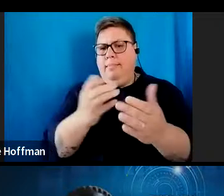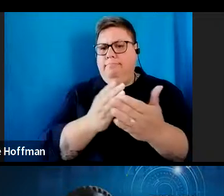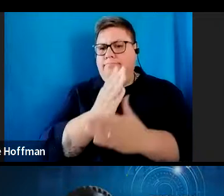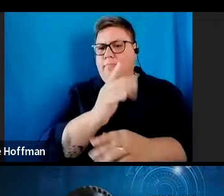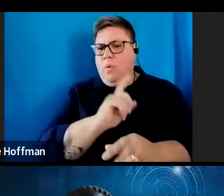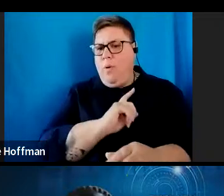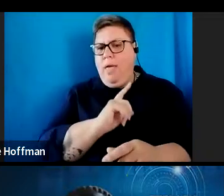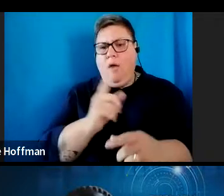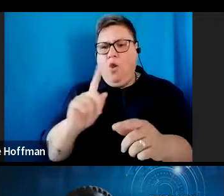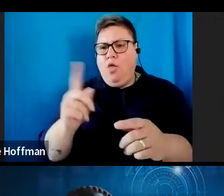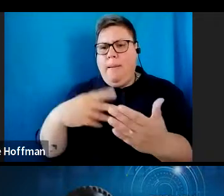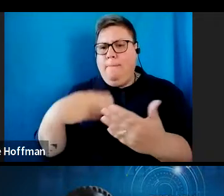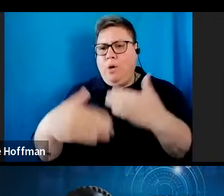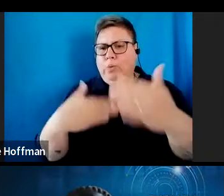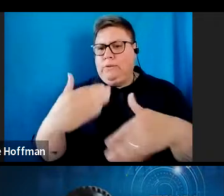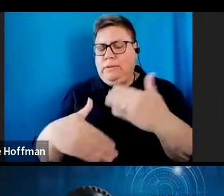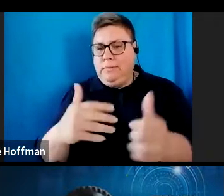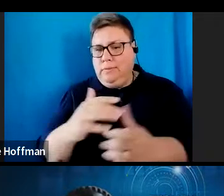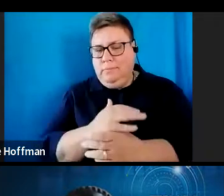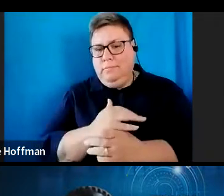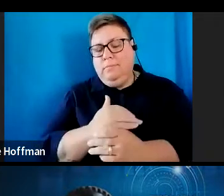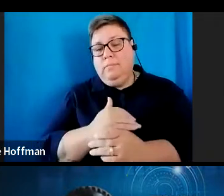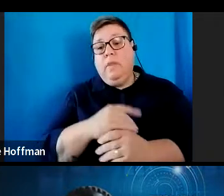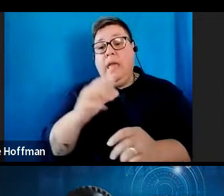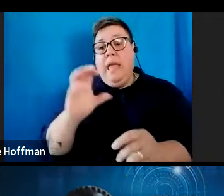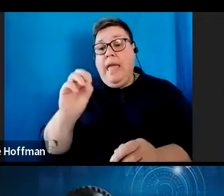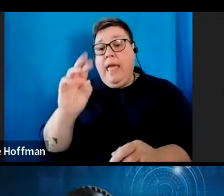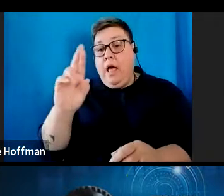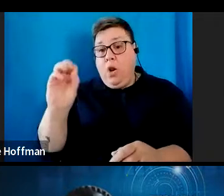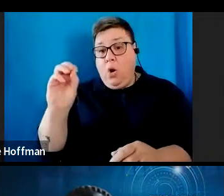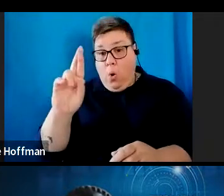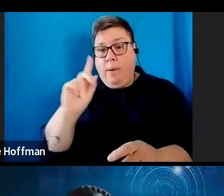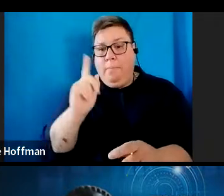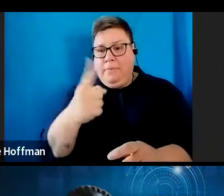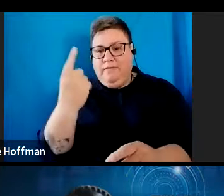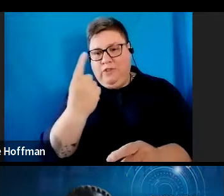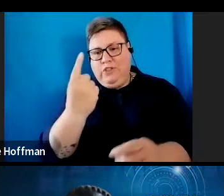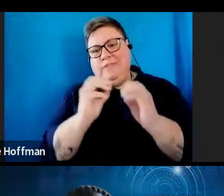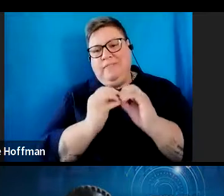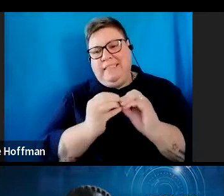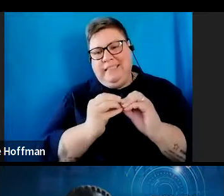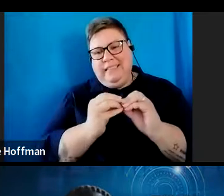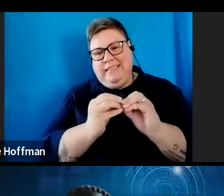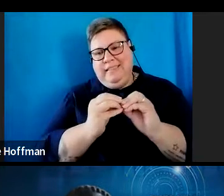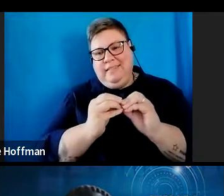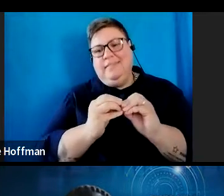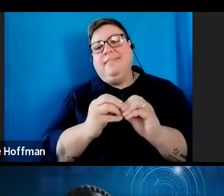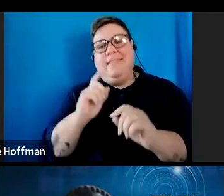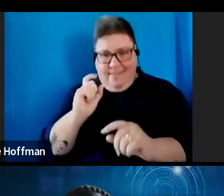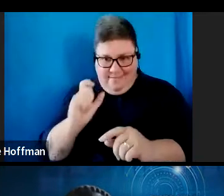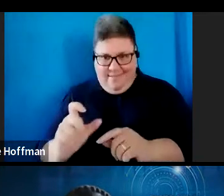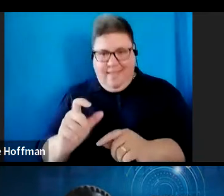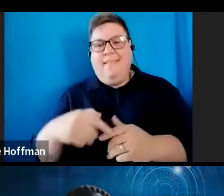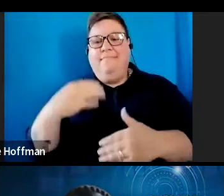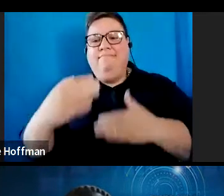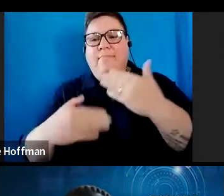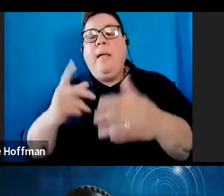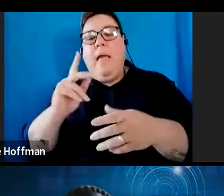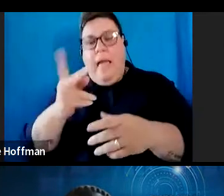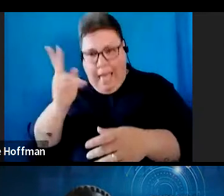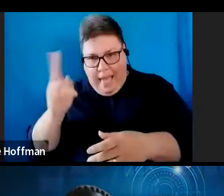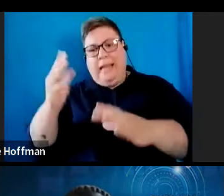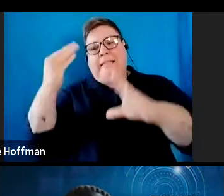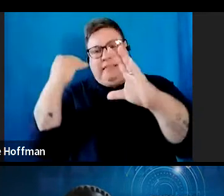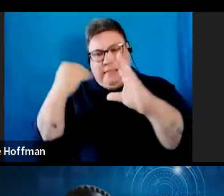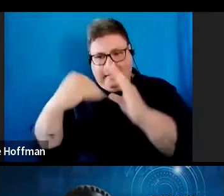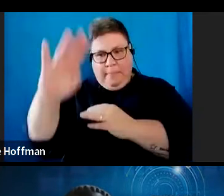The error or the errors must be rectified and the tax directive application must be resubmitted. SARS will